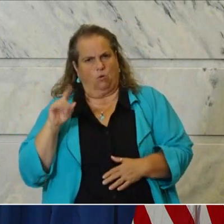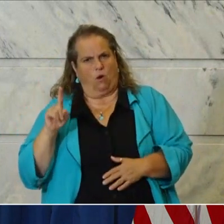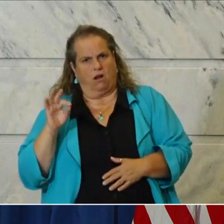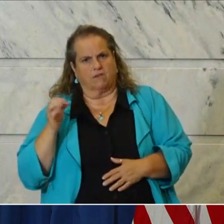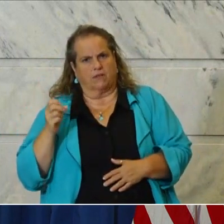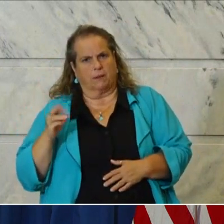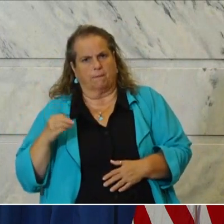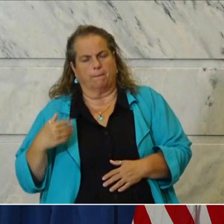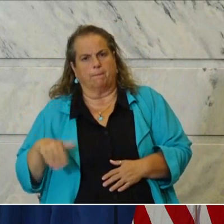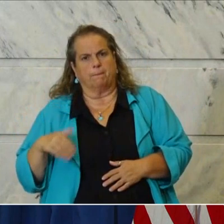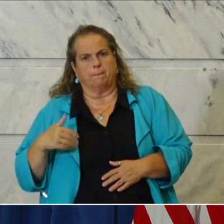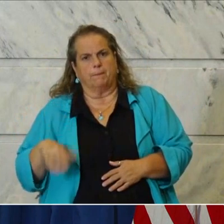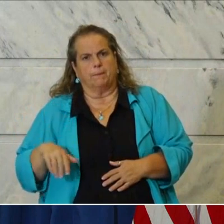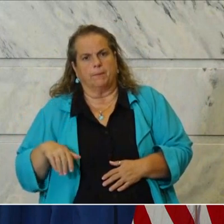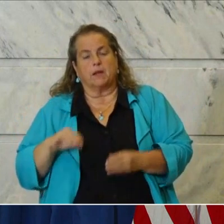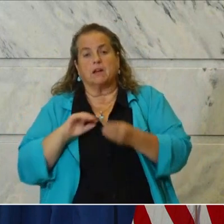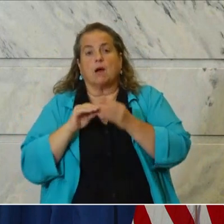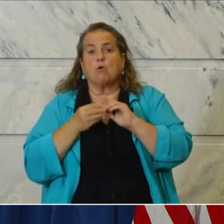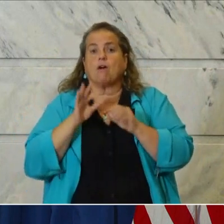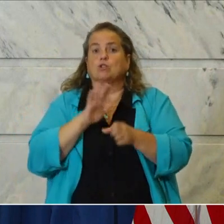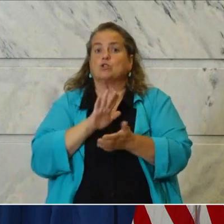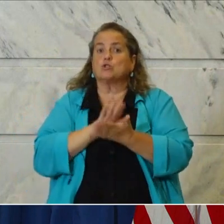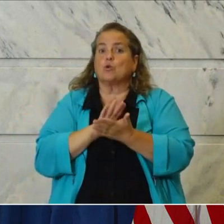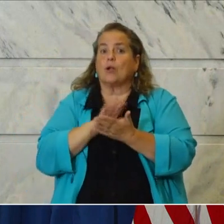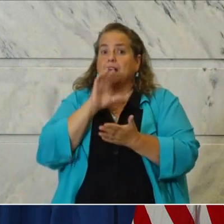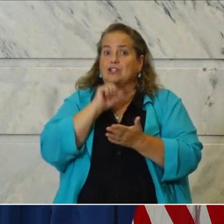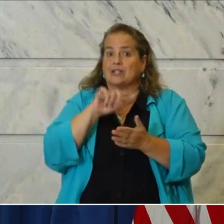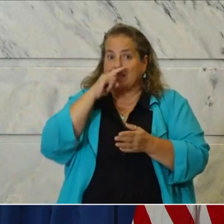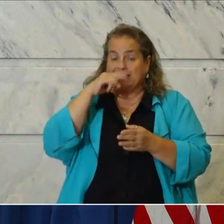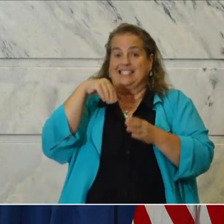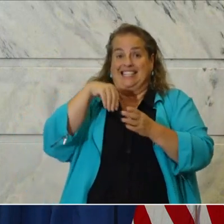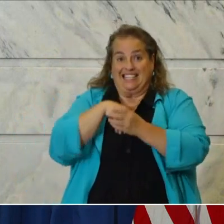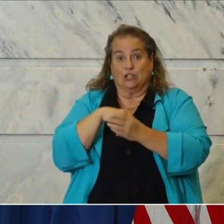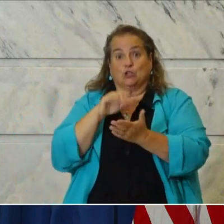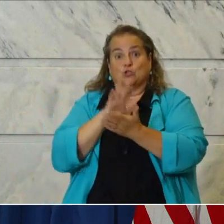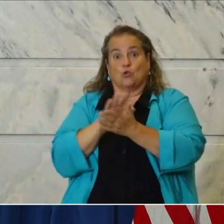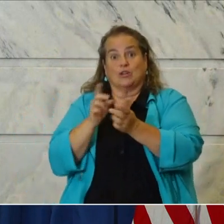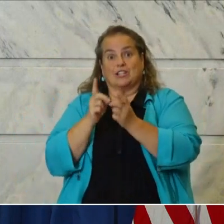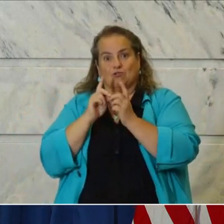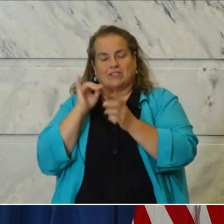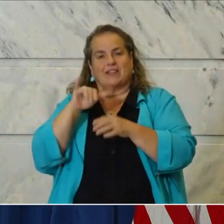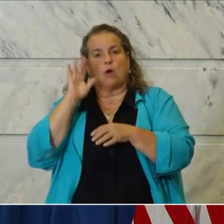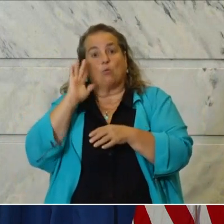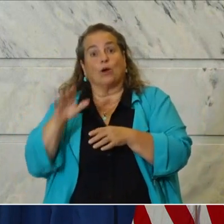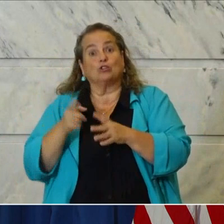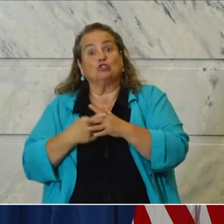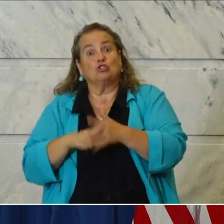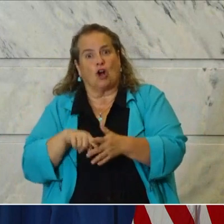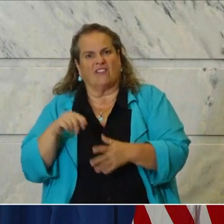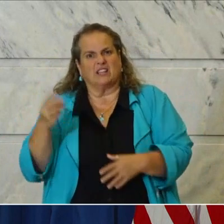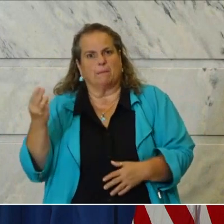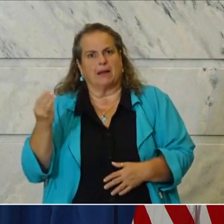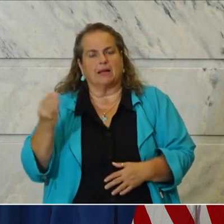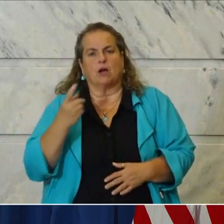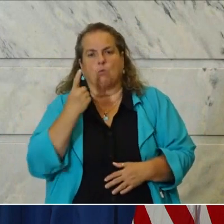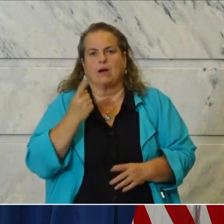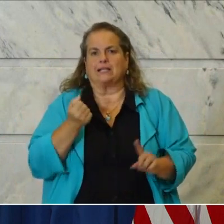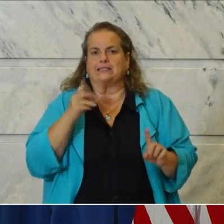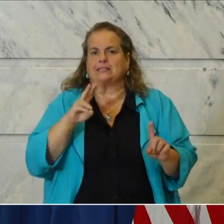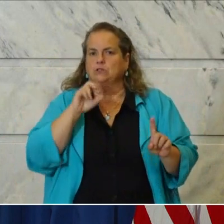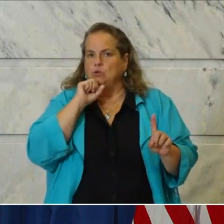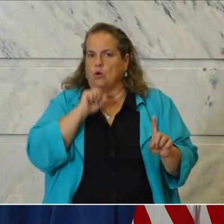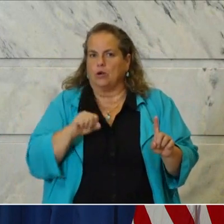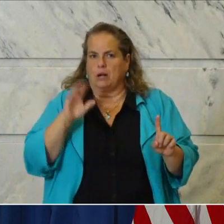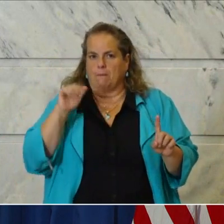school districts that I believe are starting as early as this coming Monday, a 16 year old in Barron